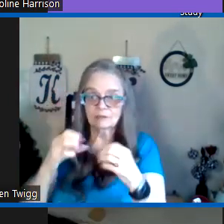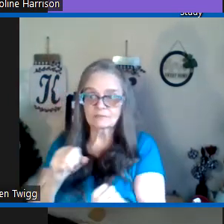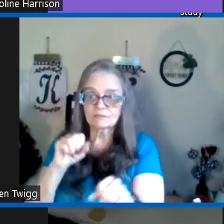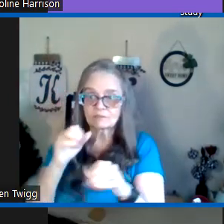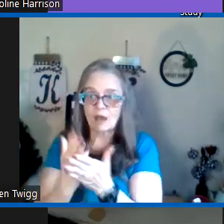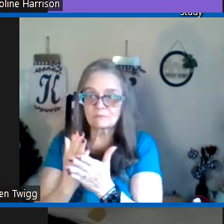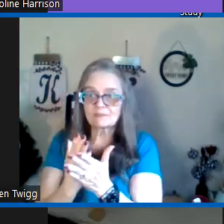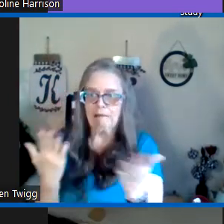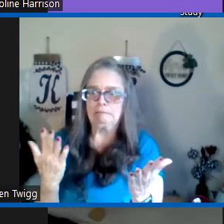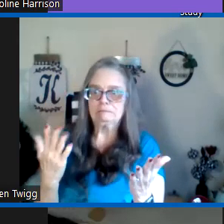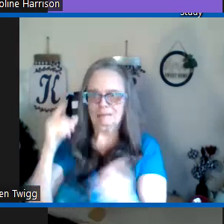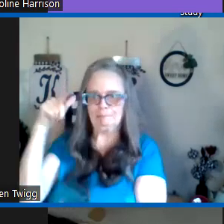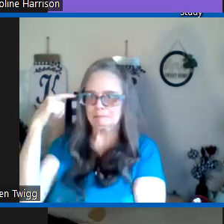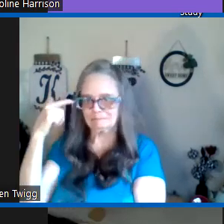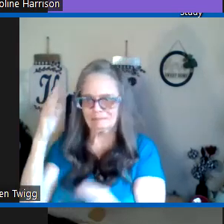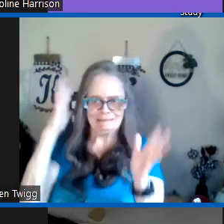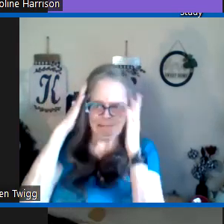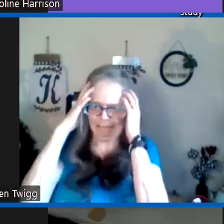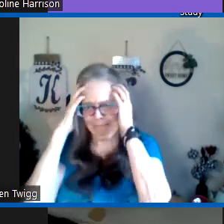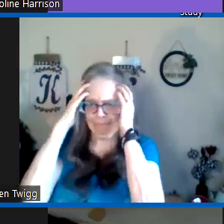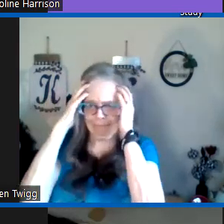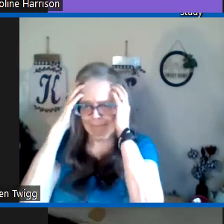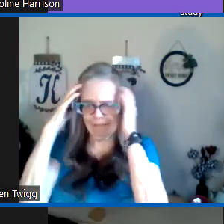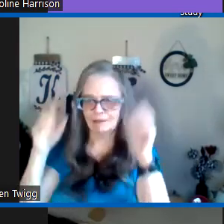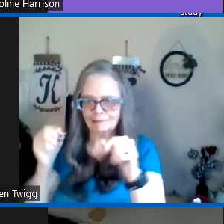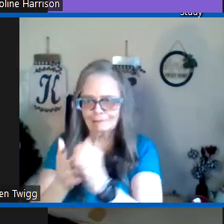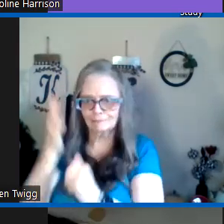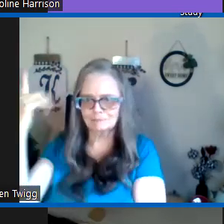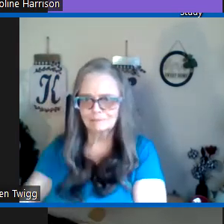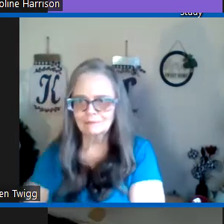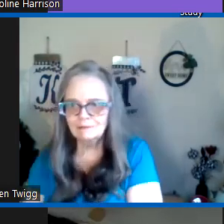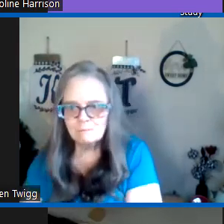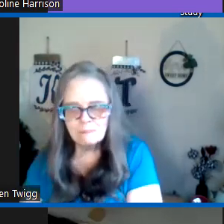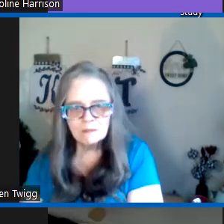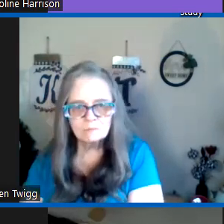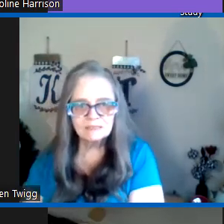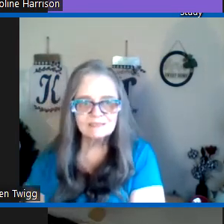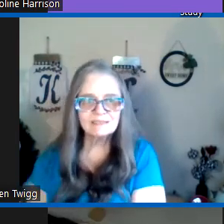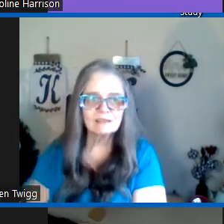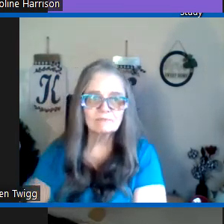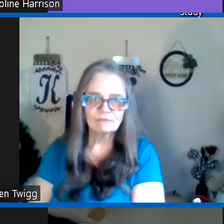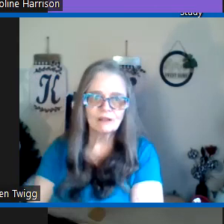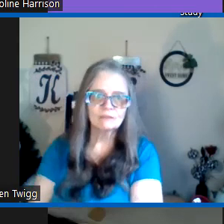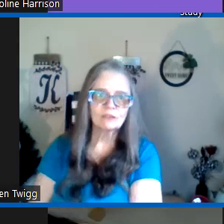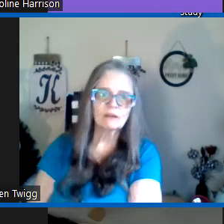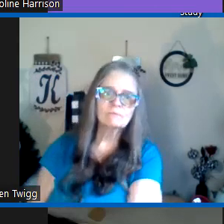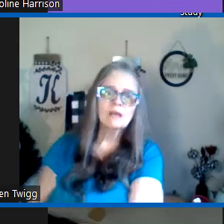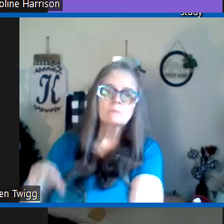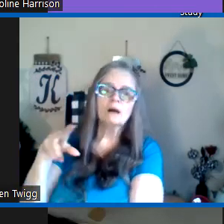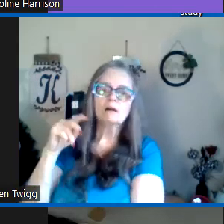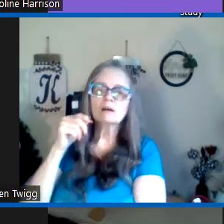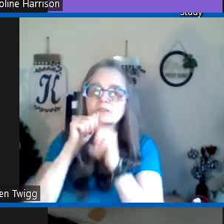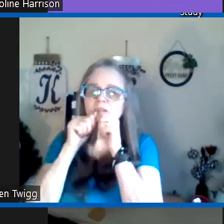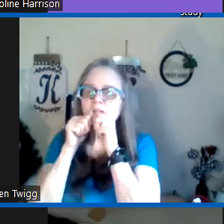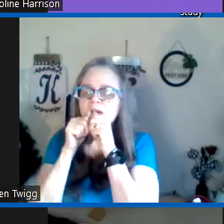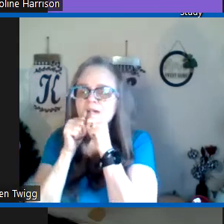could have stopped and thought oh crazy I need help but instead they followed on